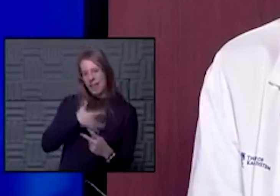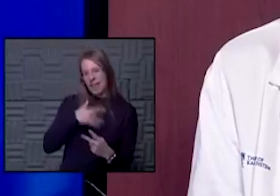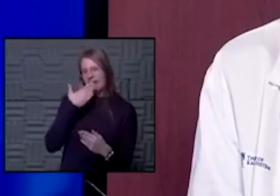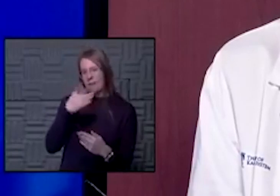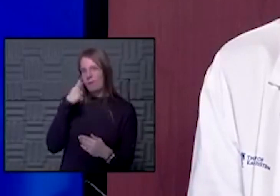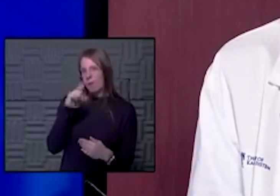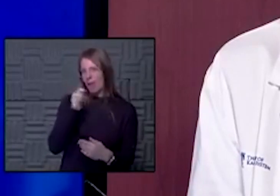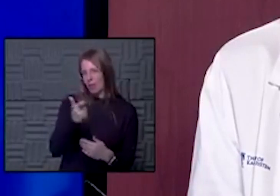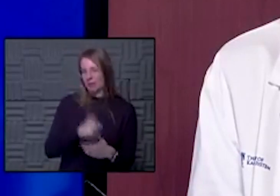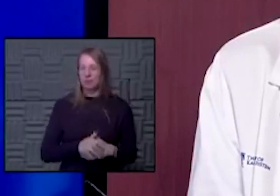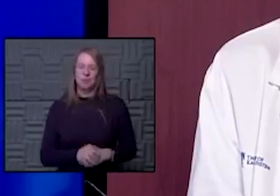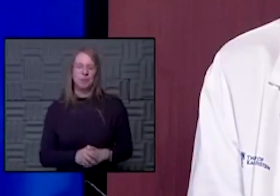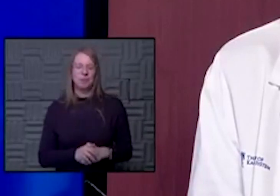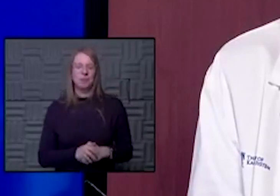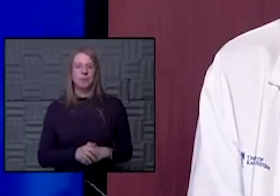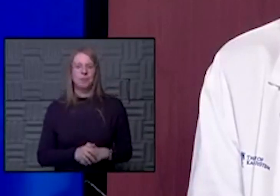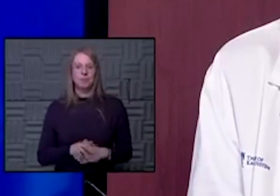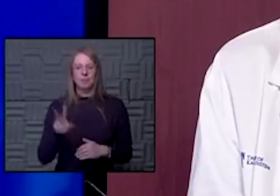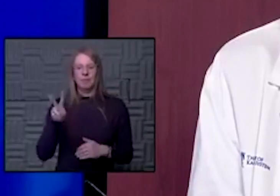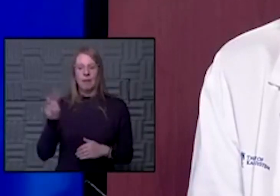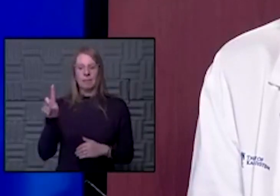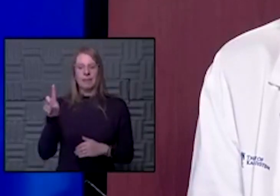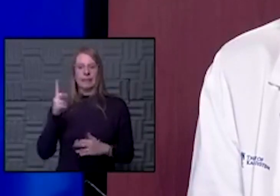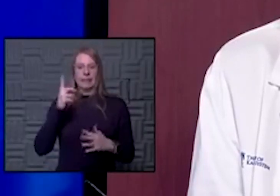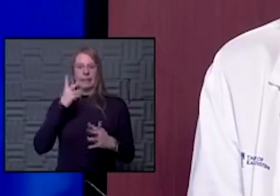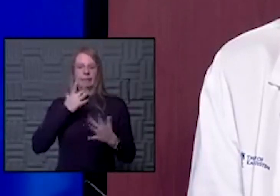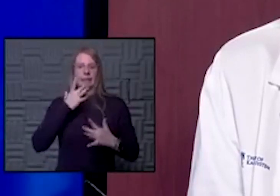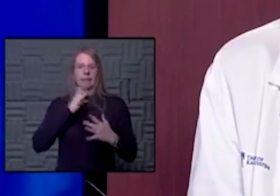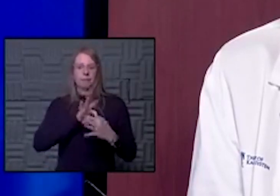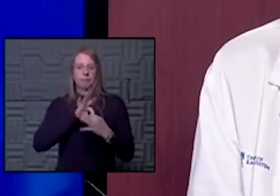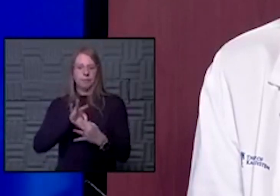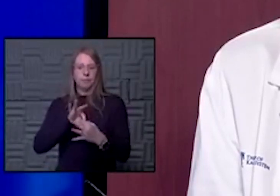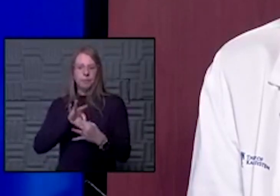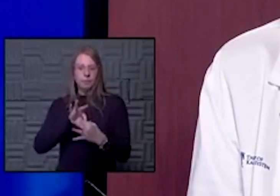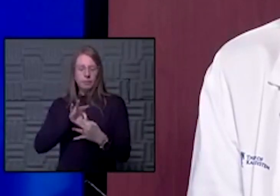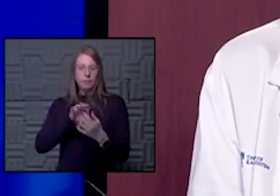you for watching. She wants to know about vitamin D deficiency related